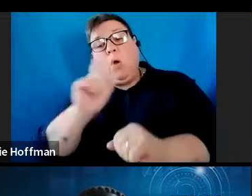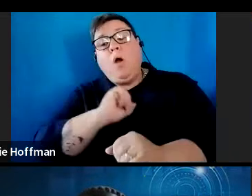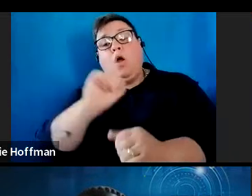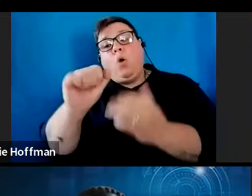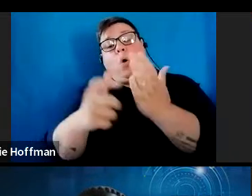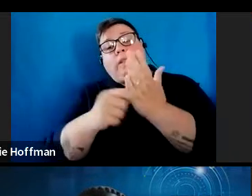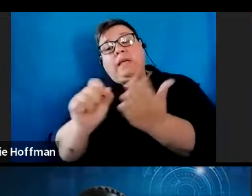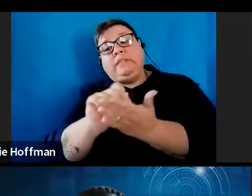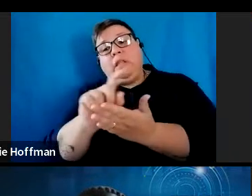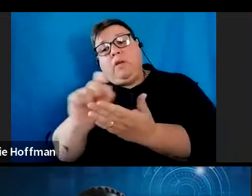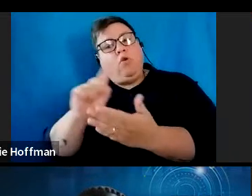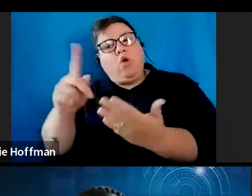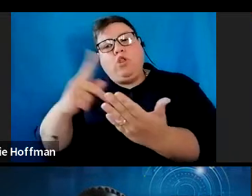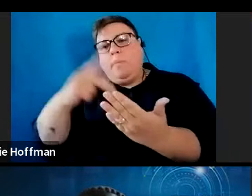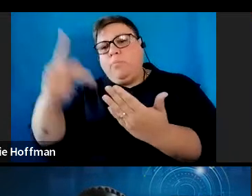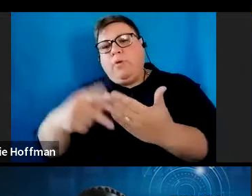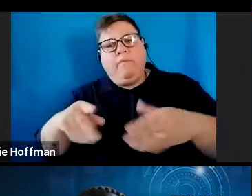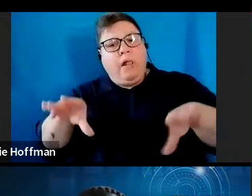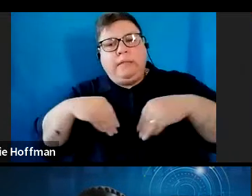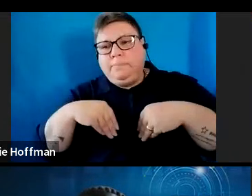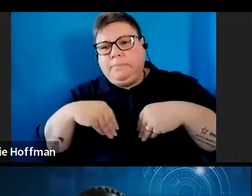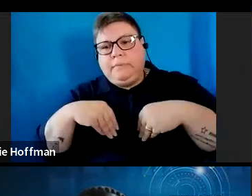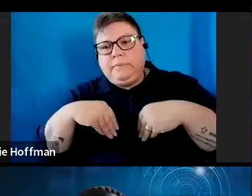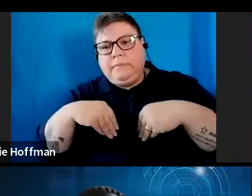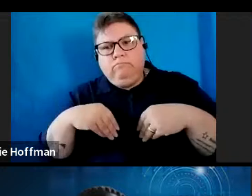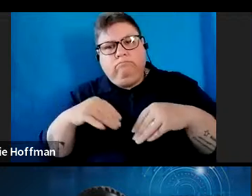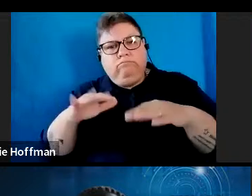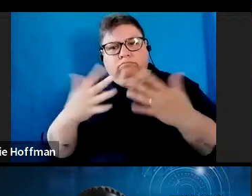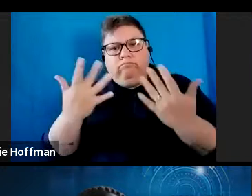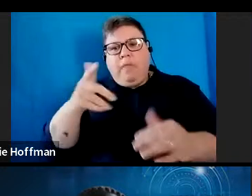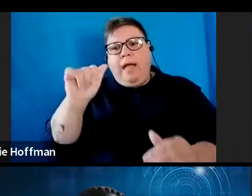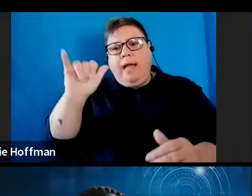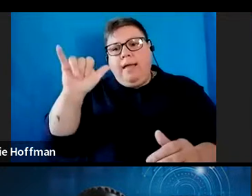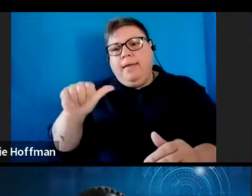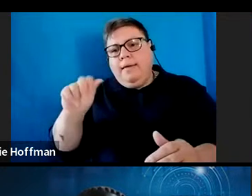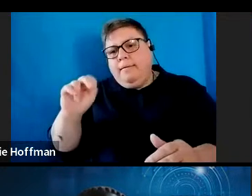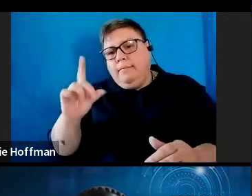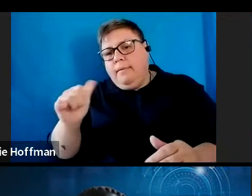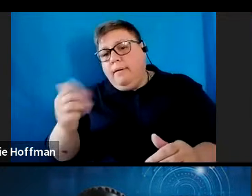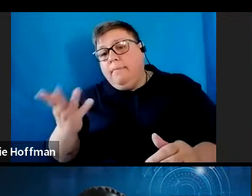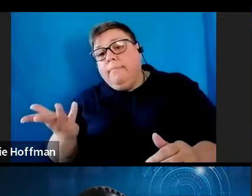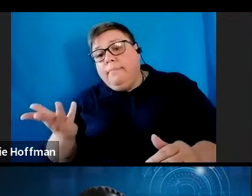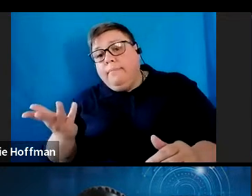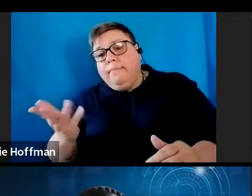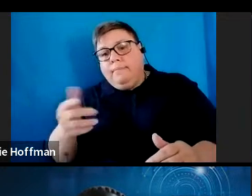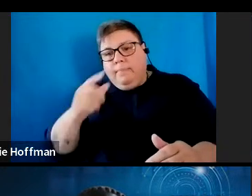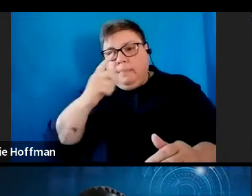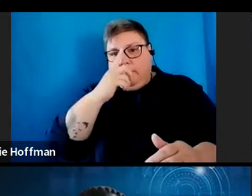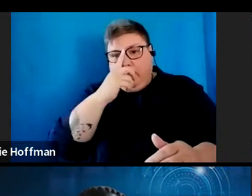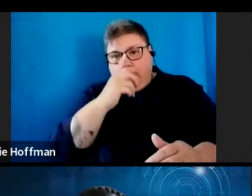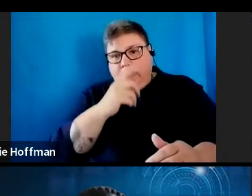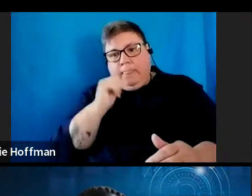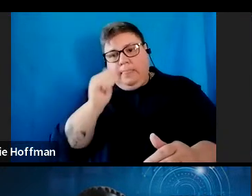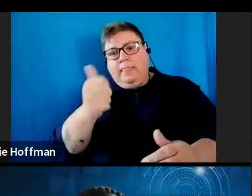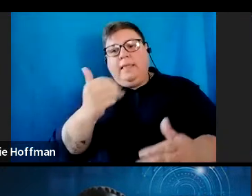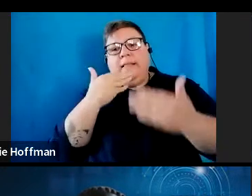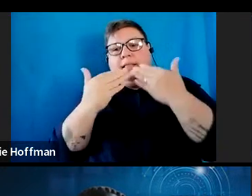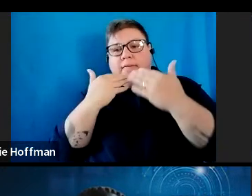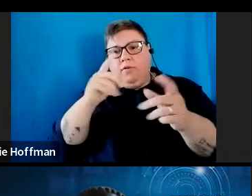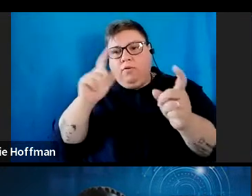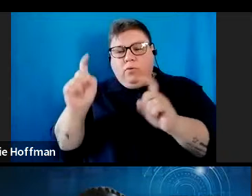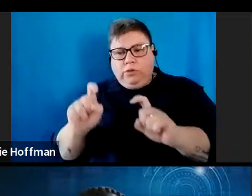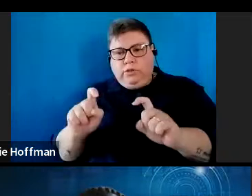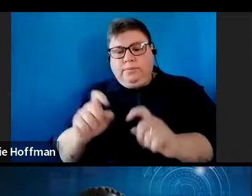could not be determined. Ayanda, can you take this one, please? Thank you for the question. Certainly.